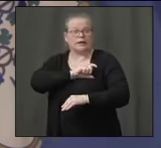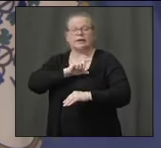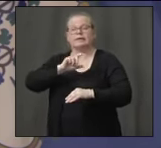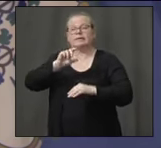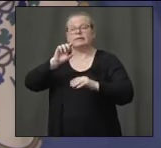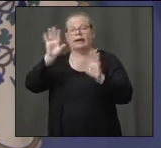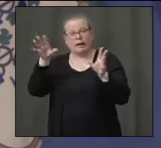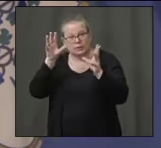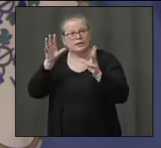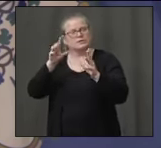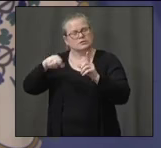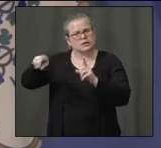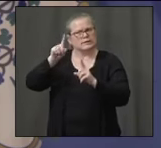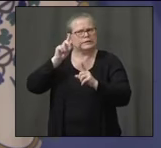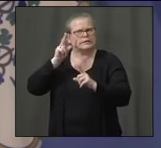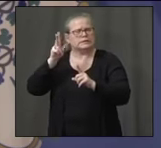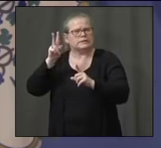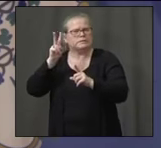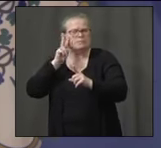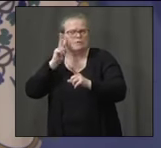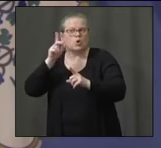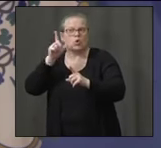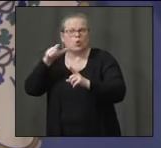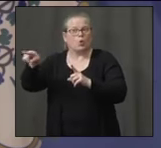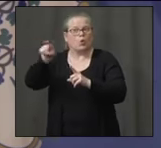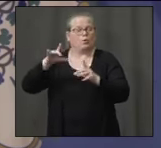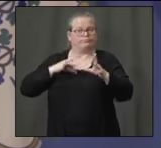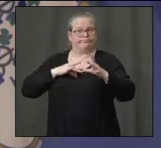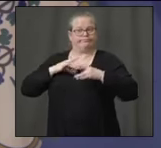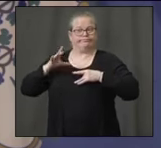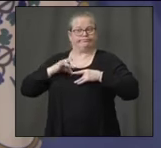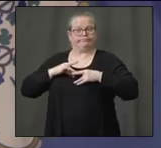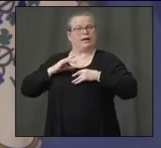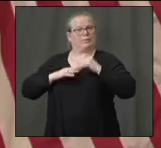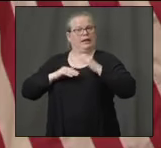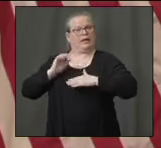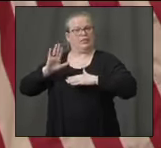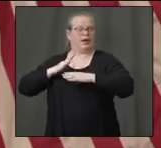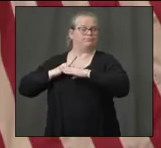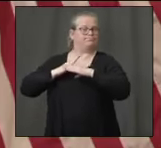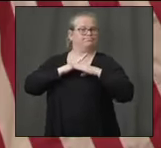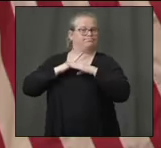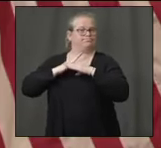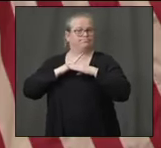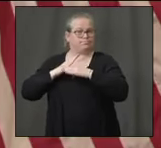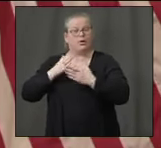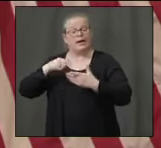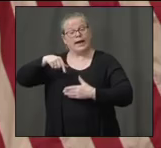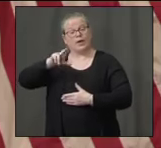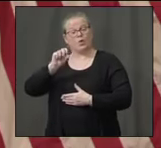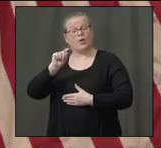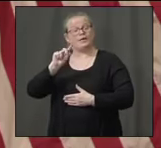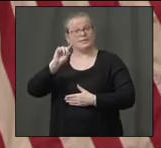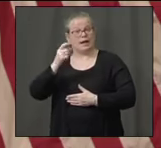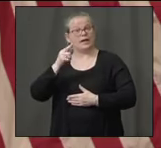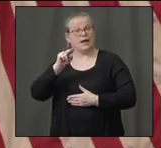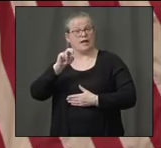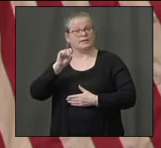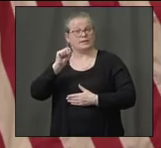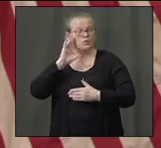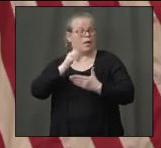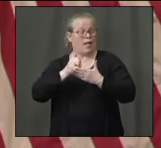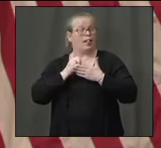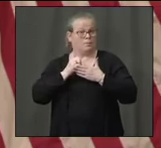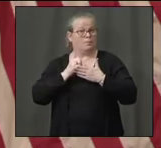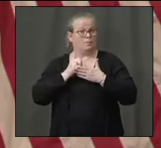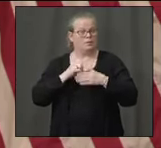Quest Diagnostics, we'll be able to do a lot more. As the governor said earlier, what we find with this virus,